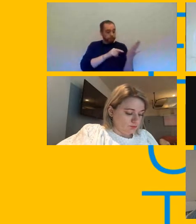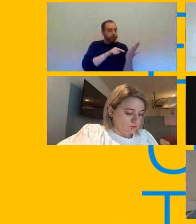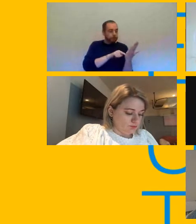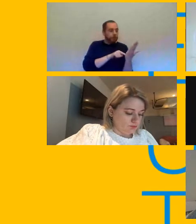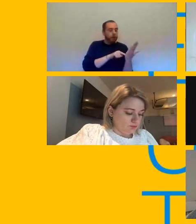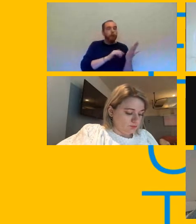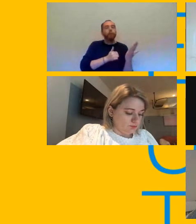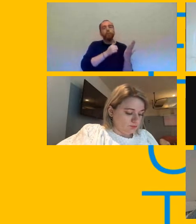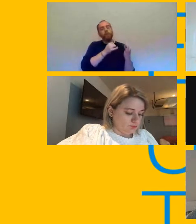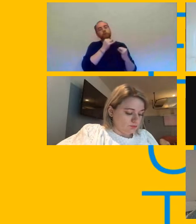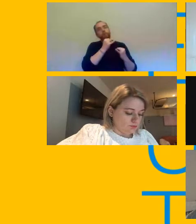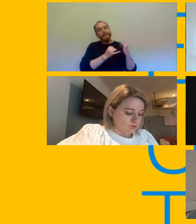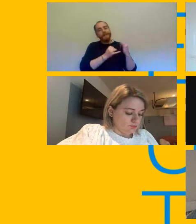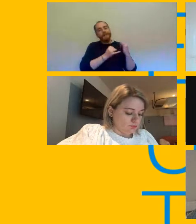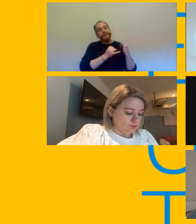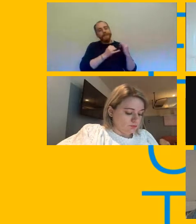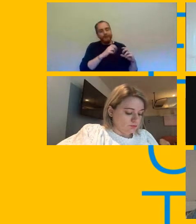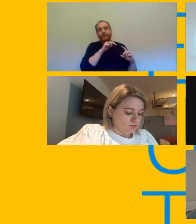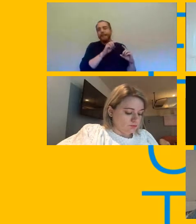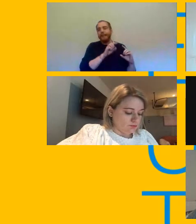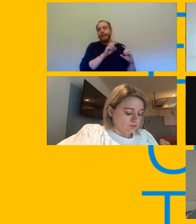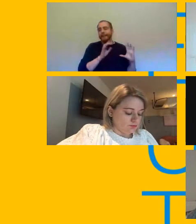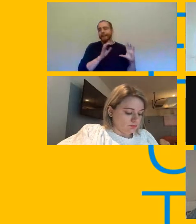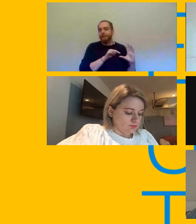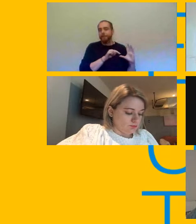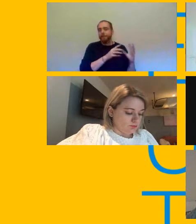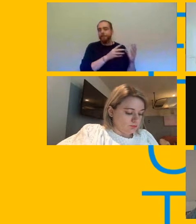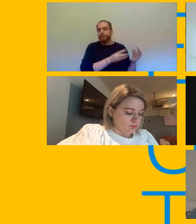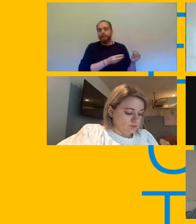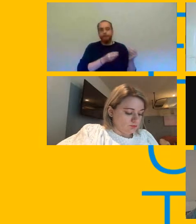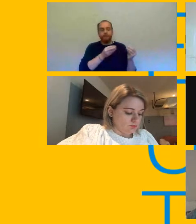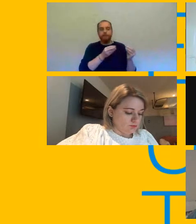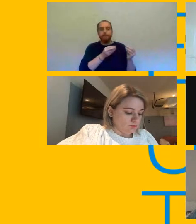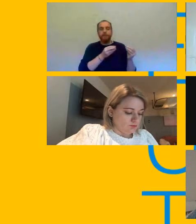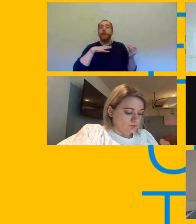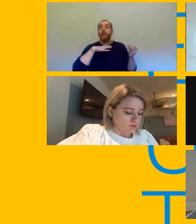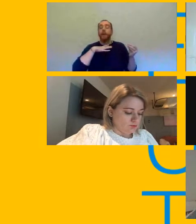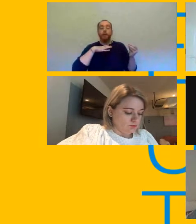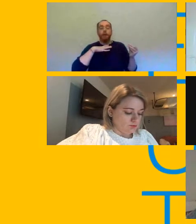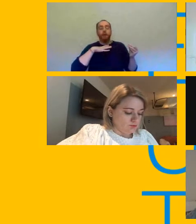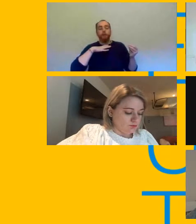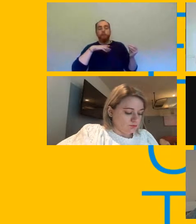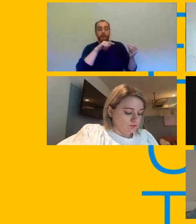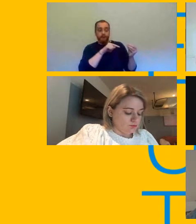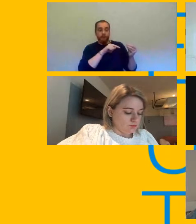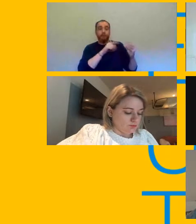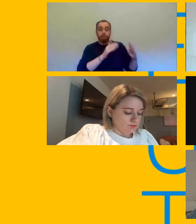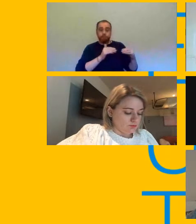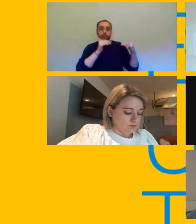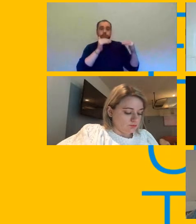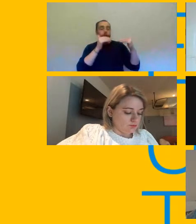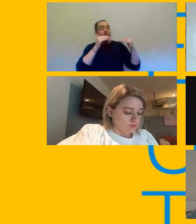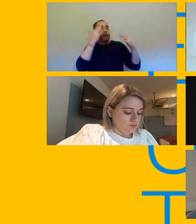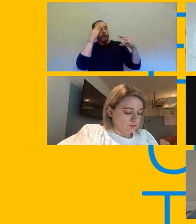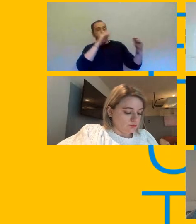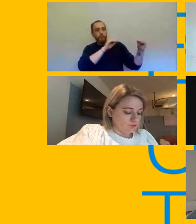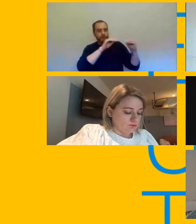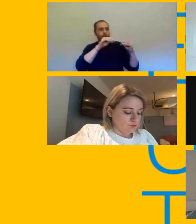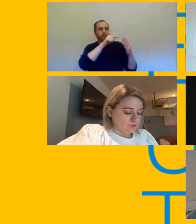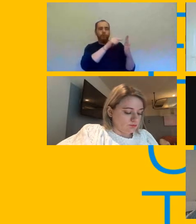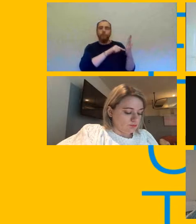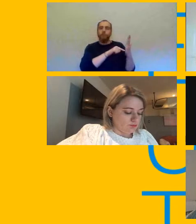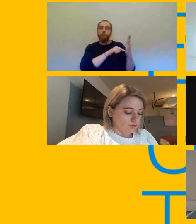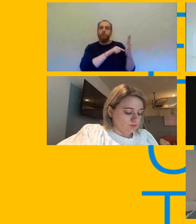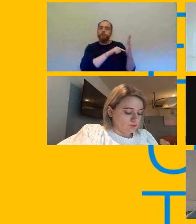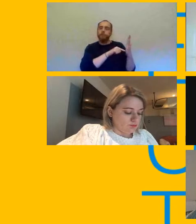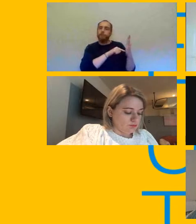which is predominantly being used in colleges increasingly in higher education and throughout local government so it's really important that as a